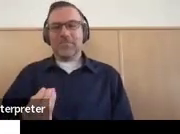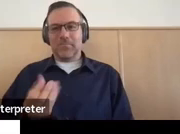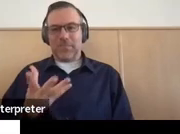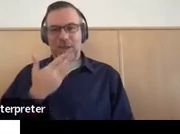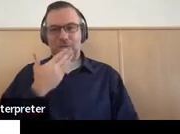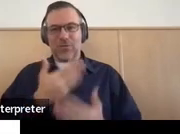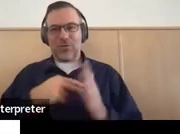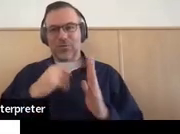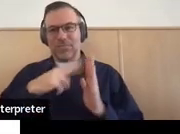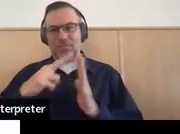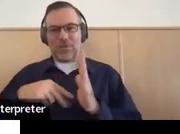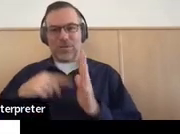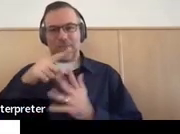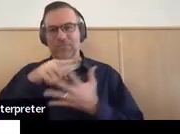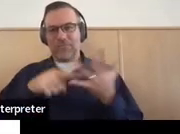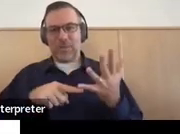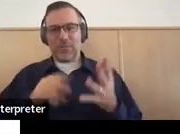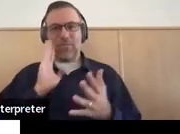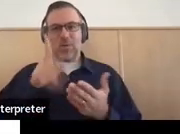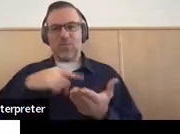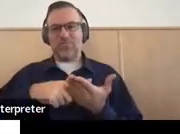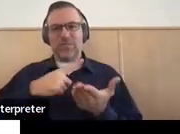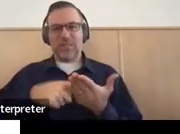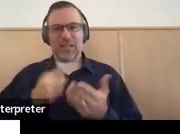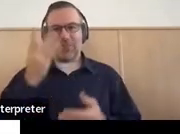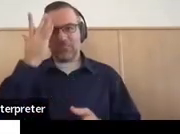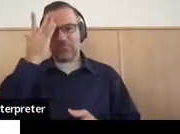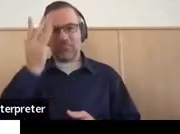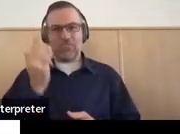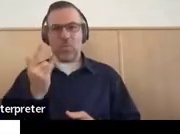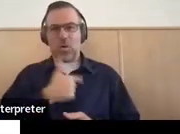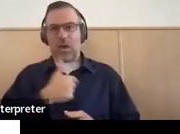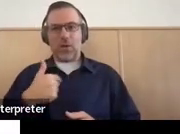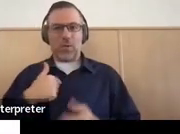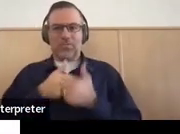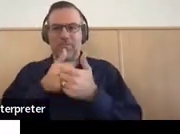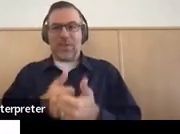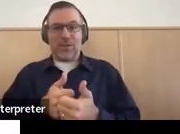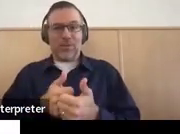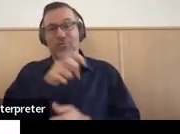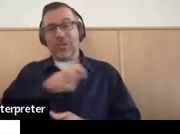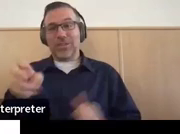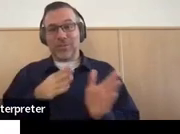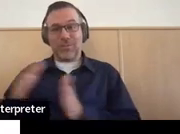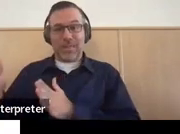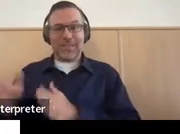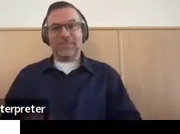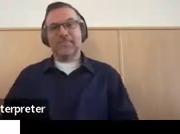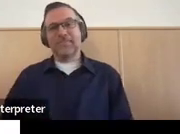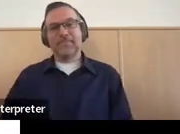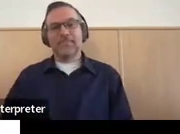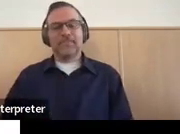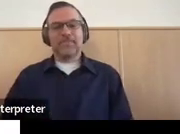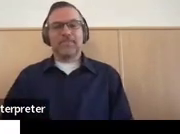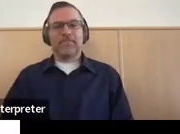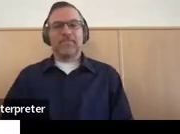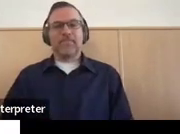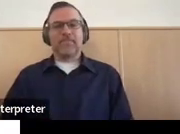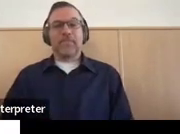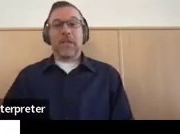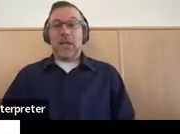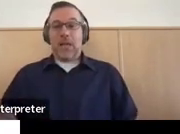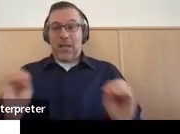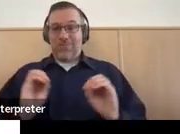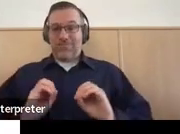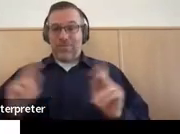reading in there that will talk about why we do what we do with transition plans. All right. So you guys,